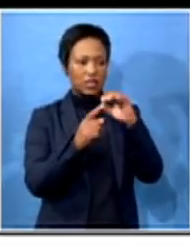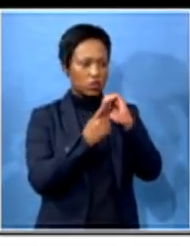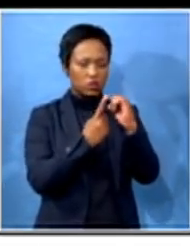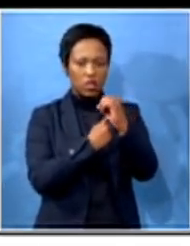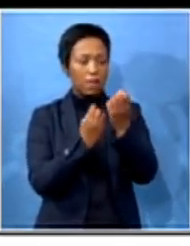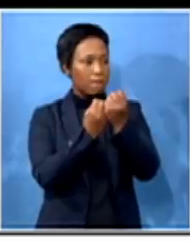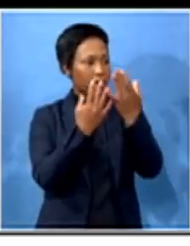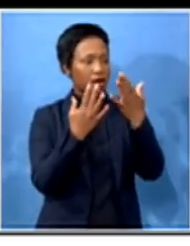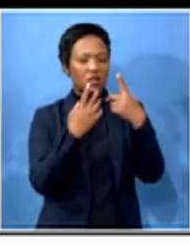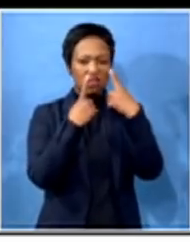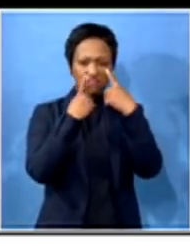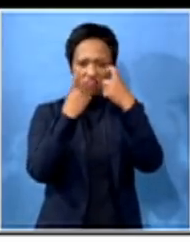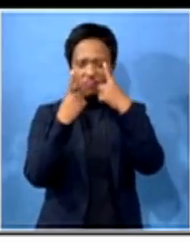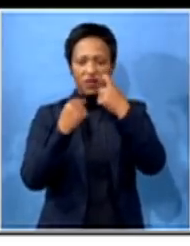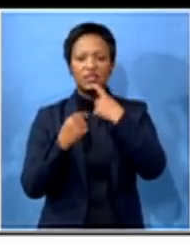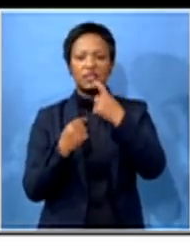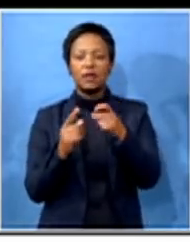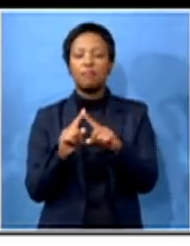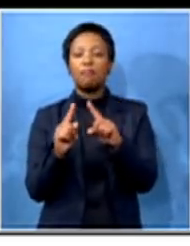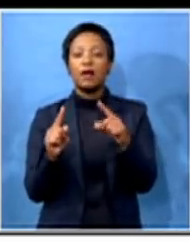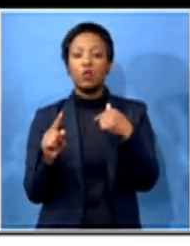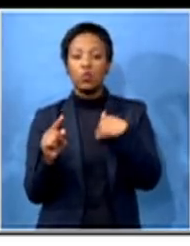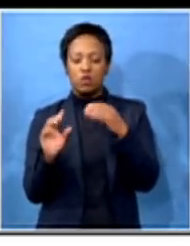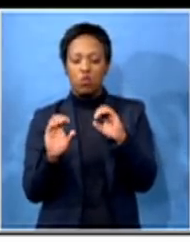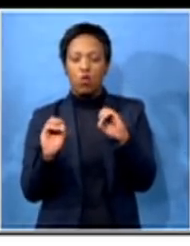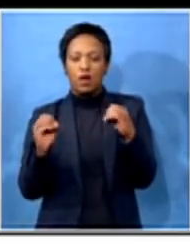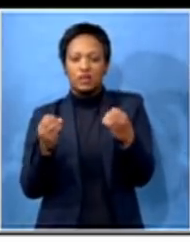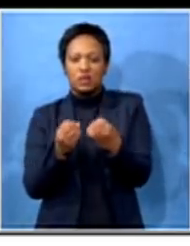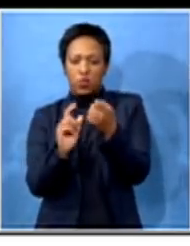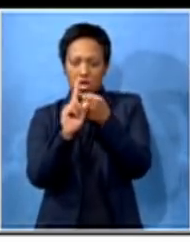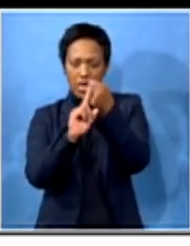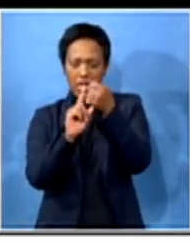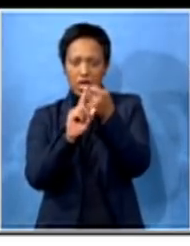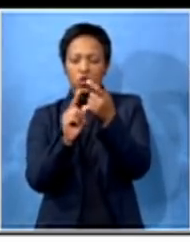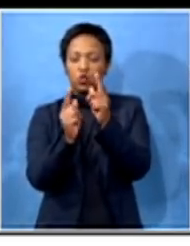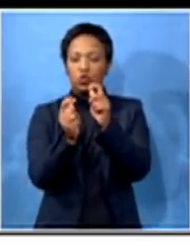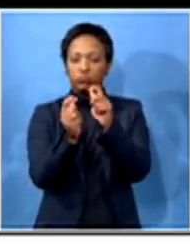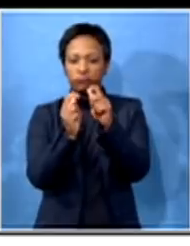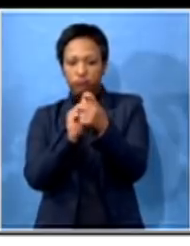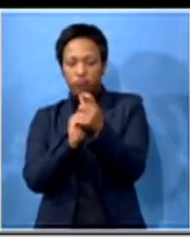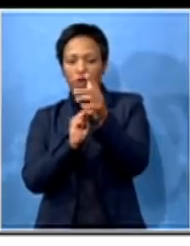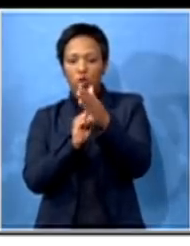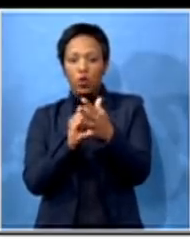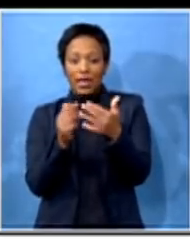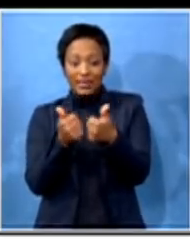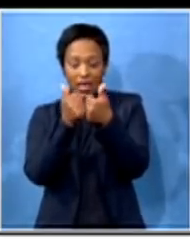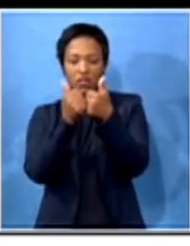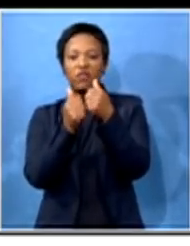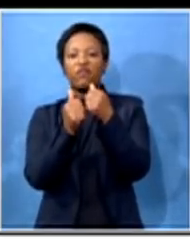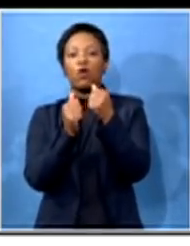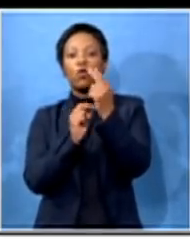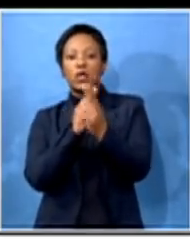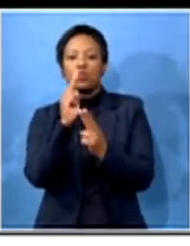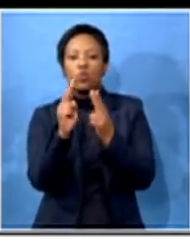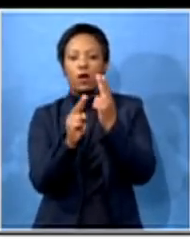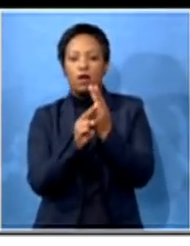as an organization, we are facing that challenge of renewal. As we navigate that challenge of renewal, there will